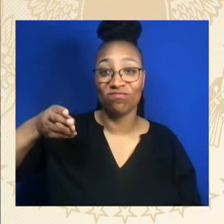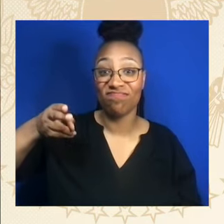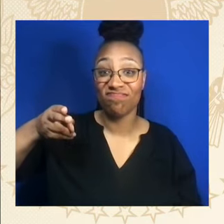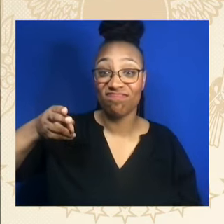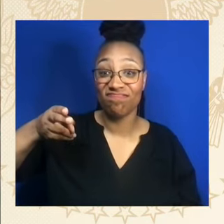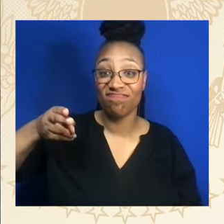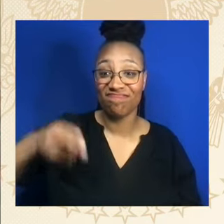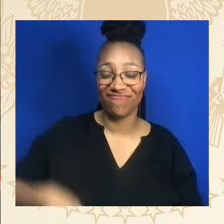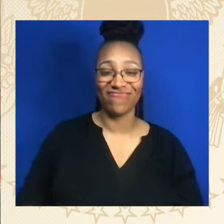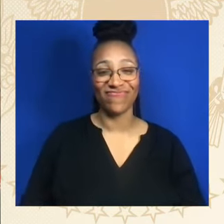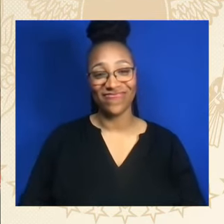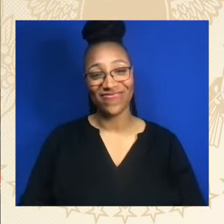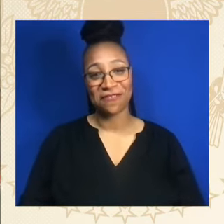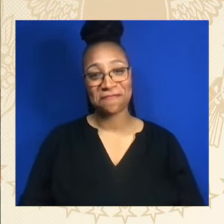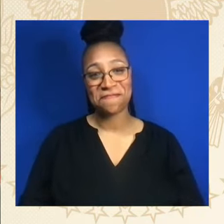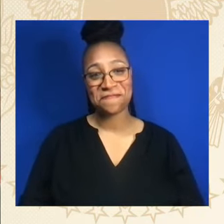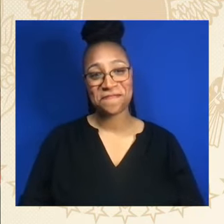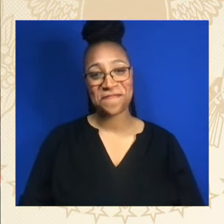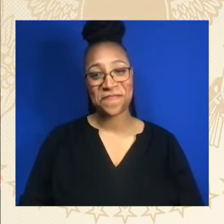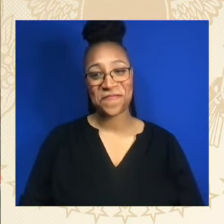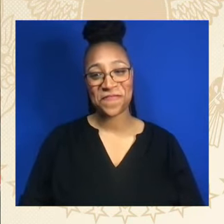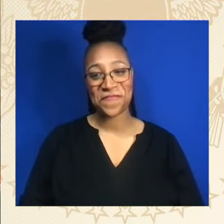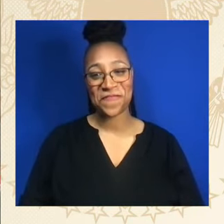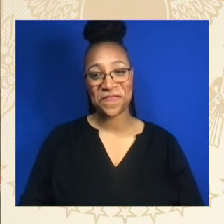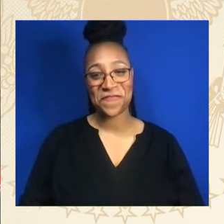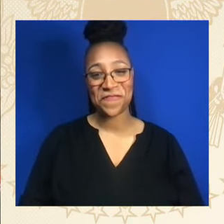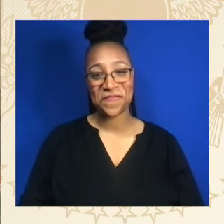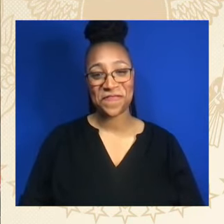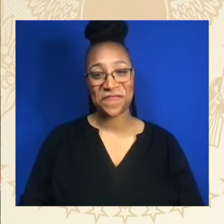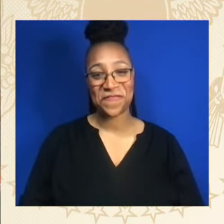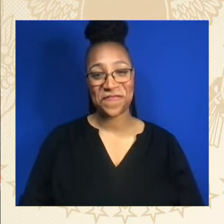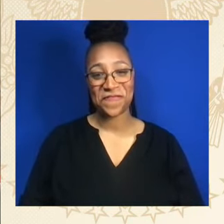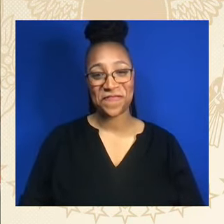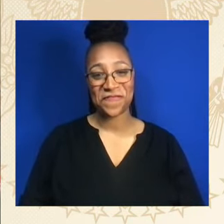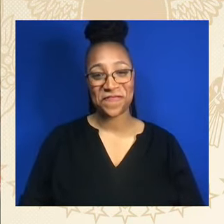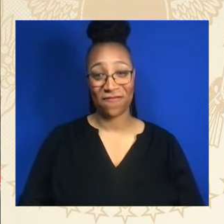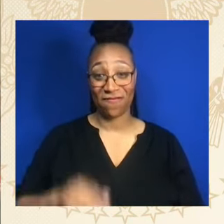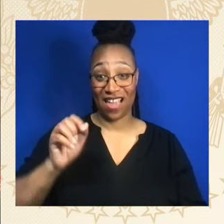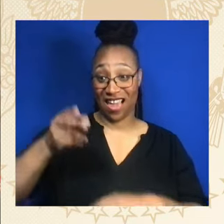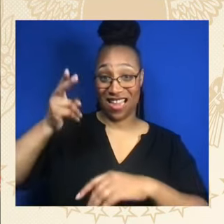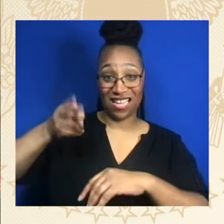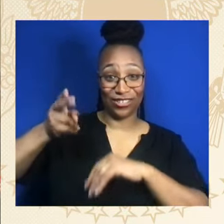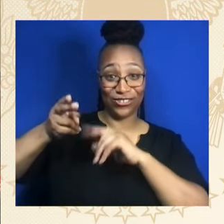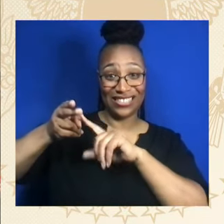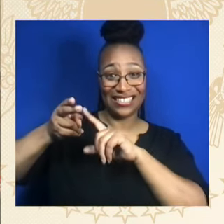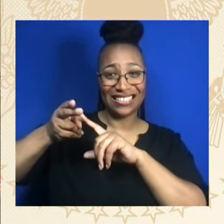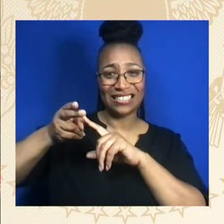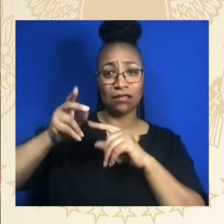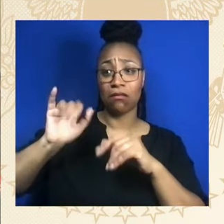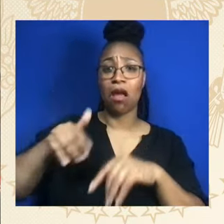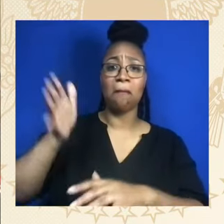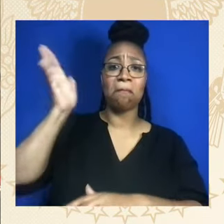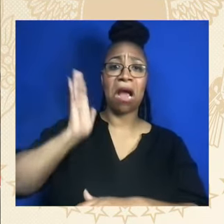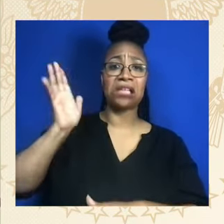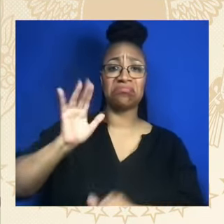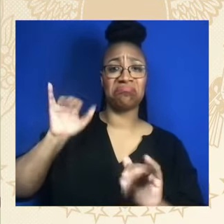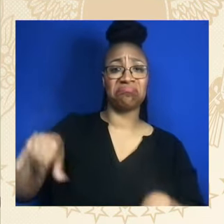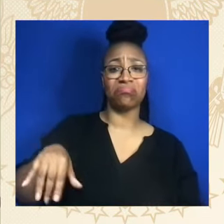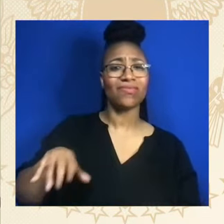Living history. Breathing history. History that we create every day.